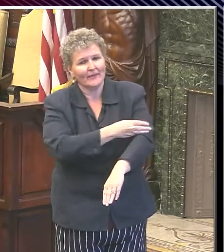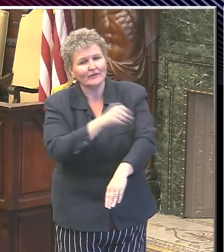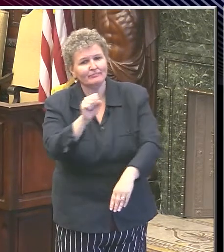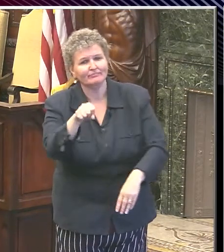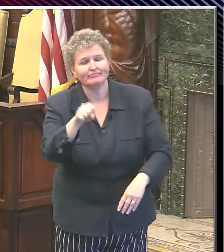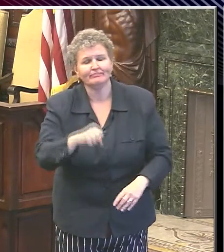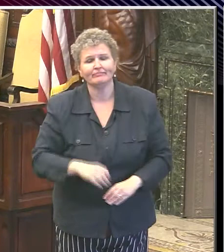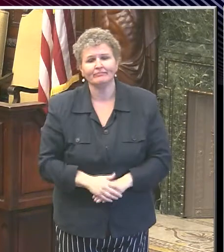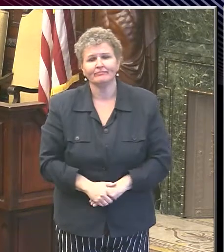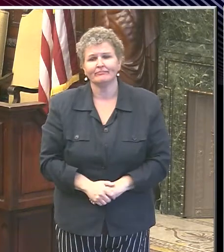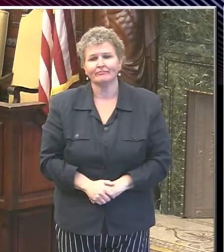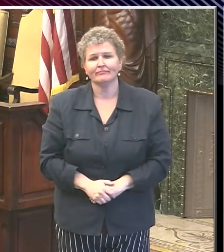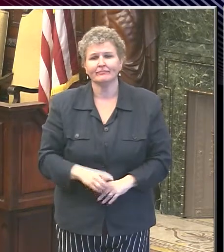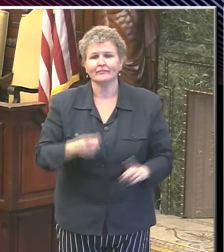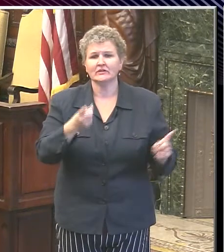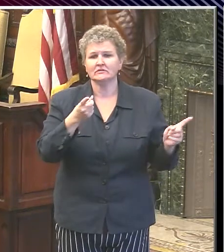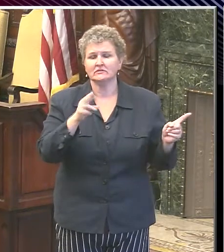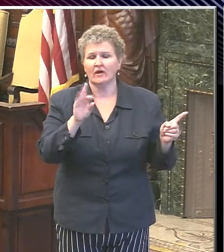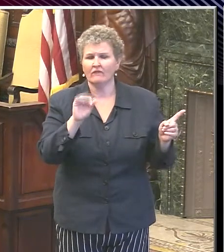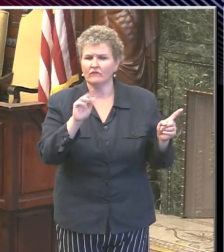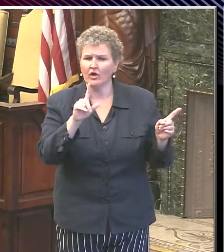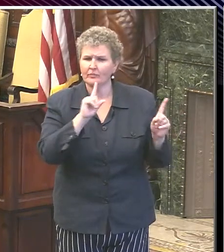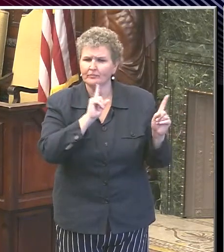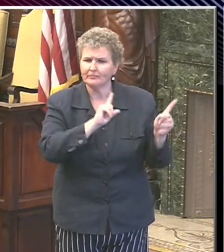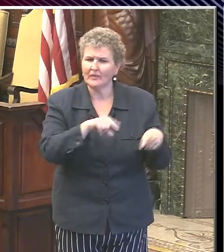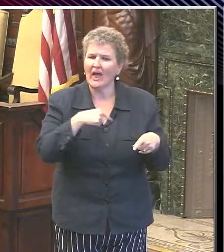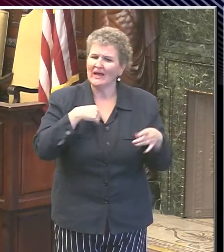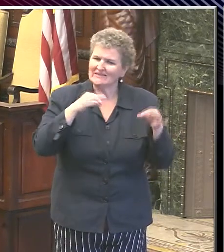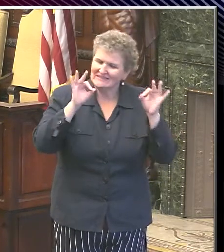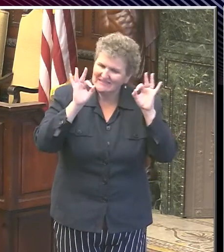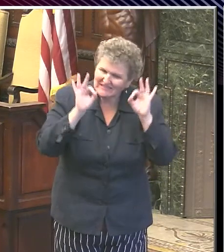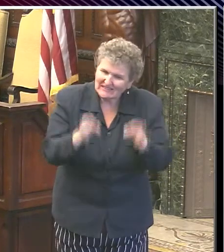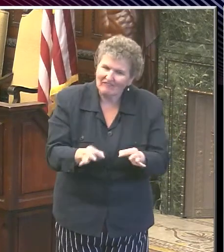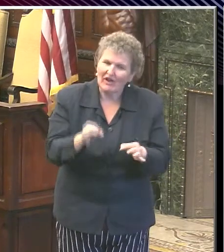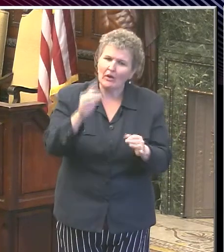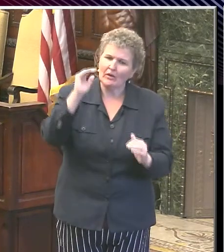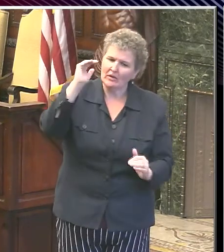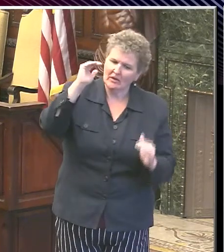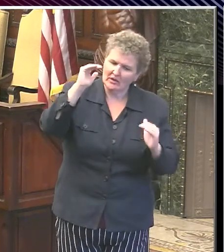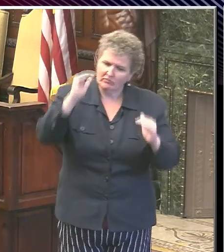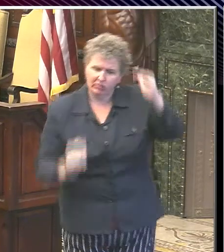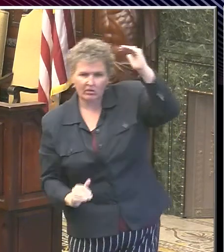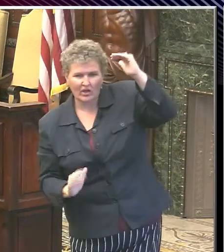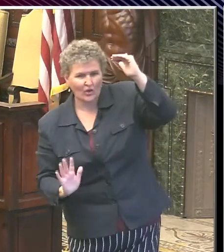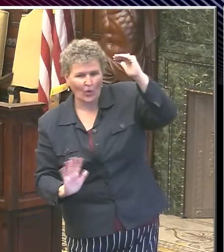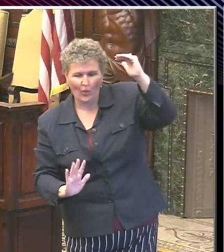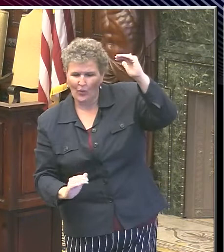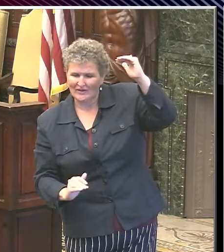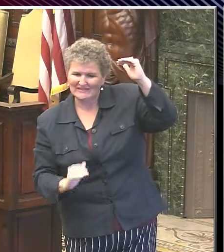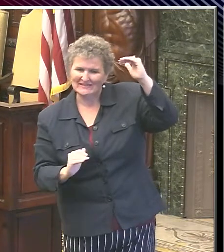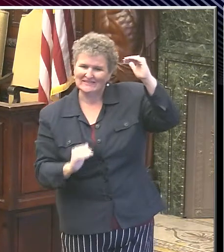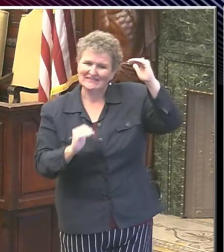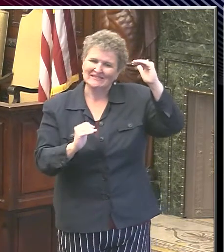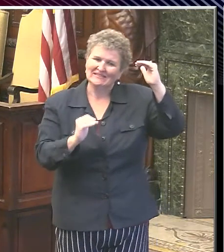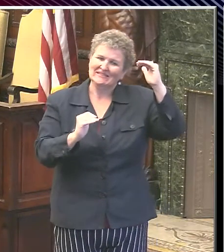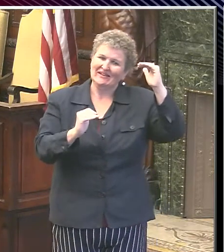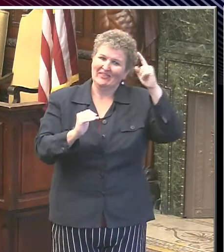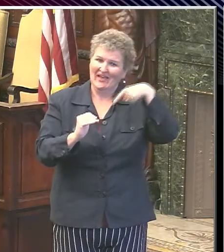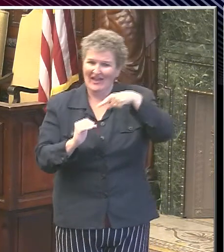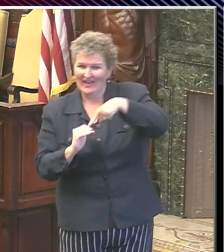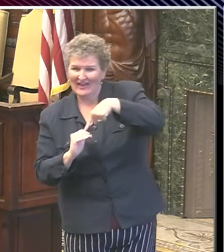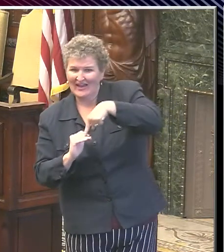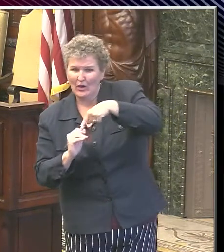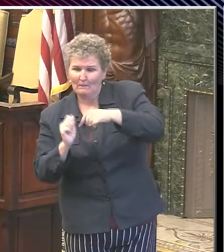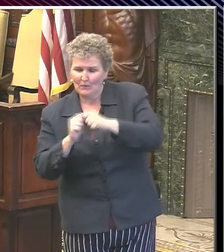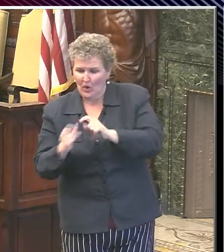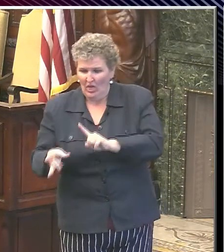And just let me just add that there definitely are disparities in infection and serious infection rates by race and also by ethnicity.